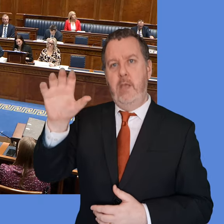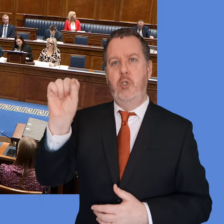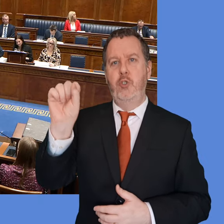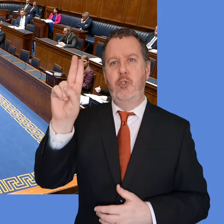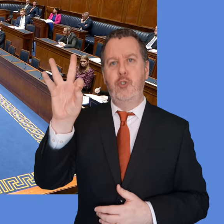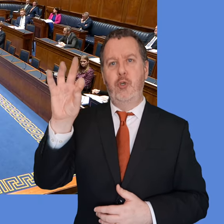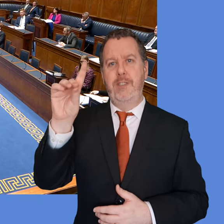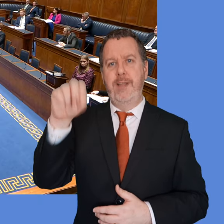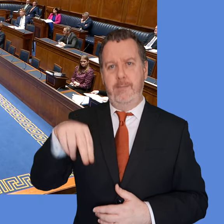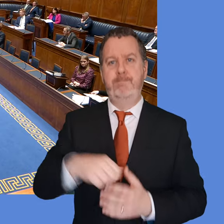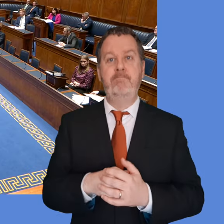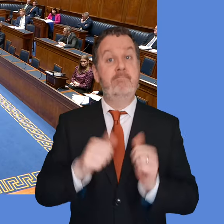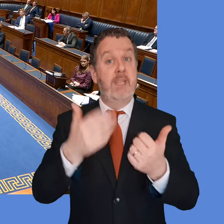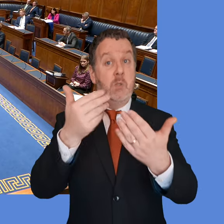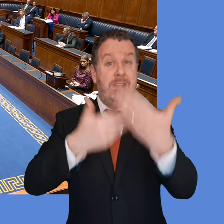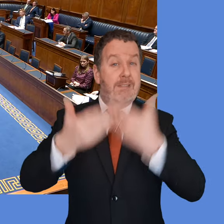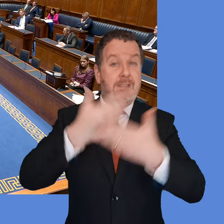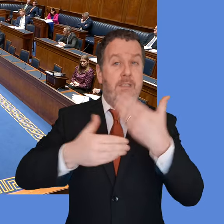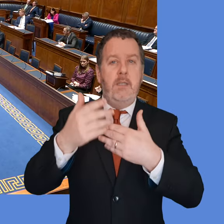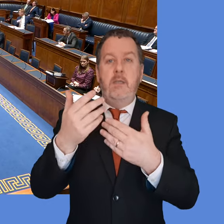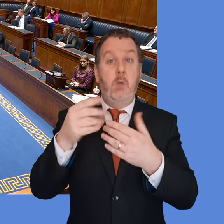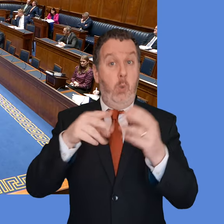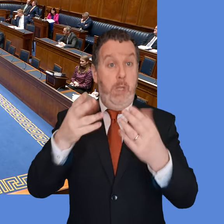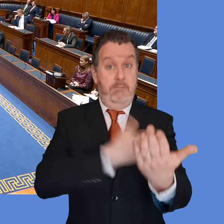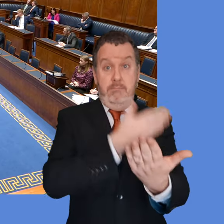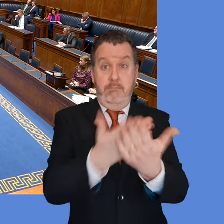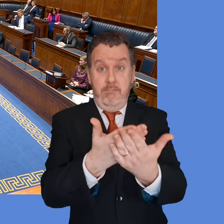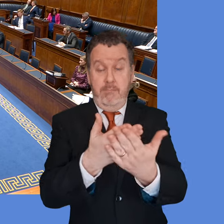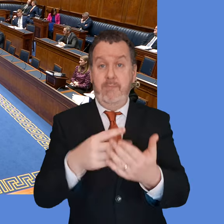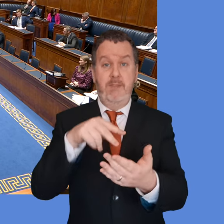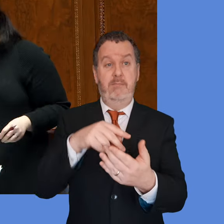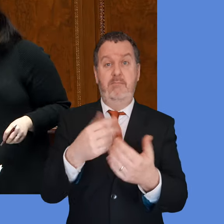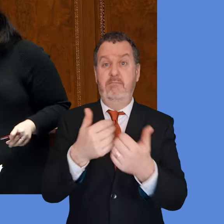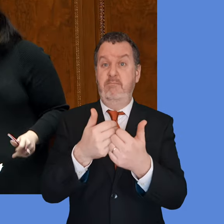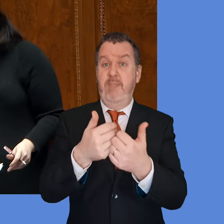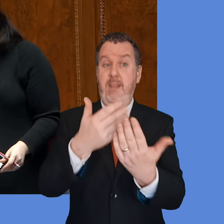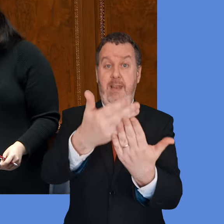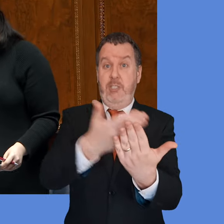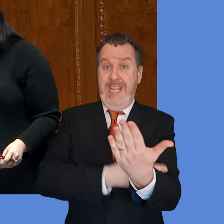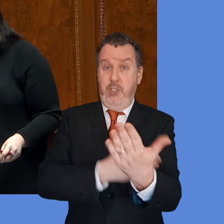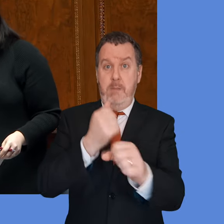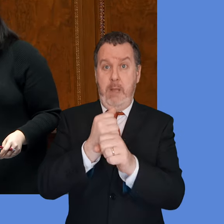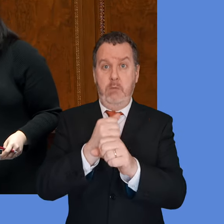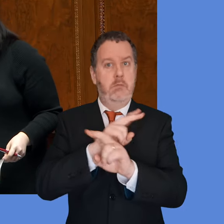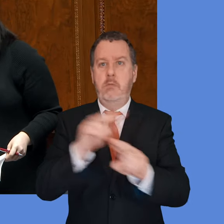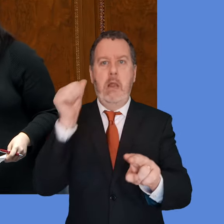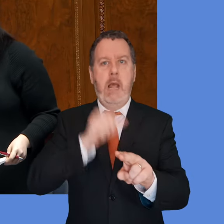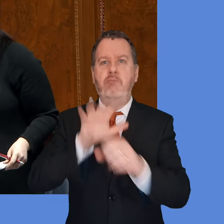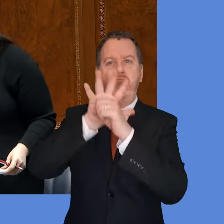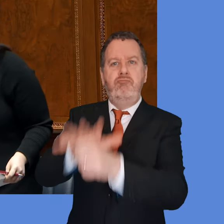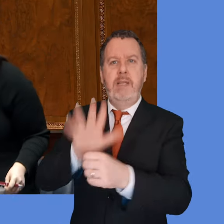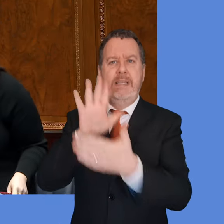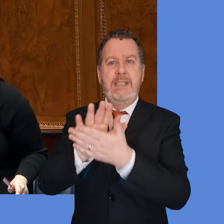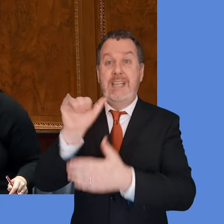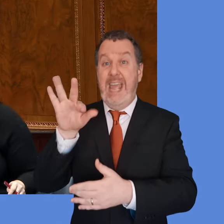Sugden. Thank you, Mr Speaker. First Minister, could you outline your plans to introduce standalone age discrimination legislation for accessing goods, services